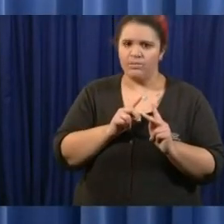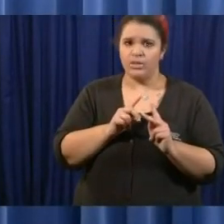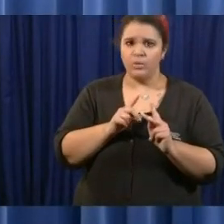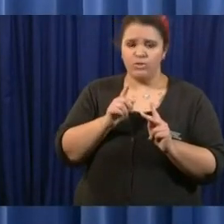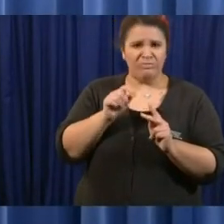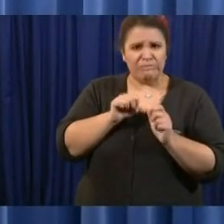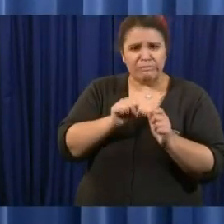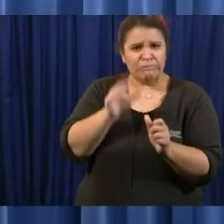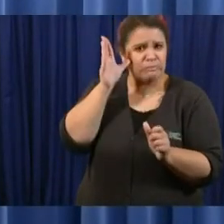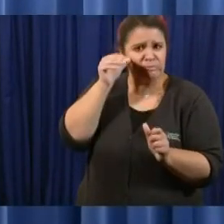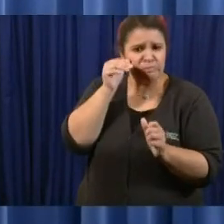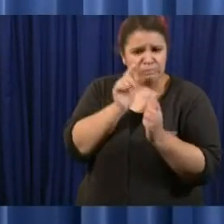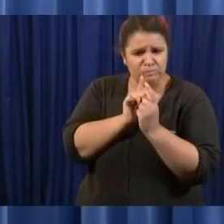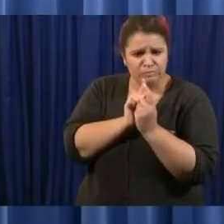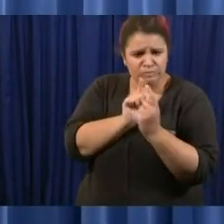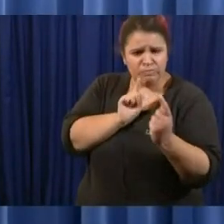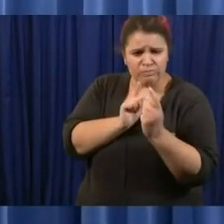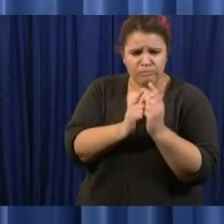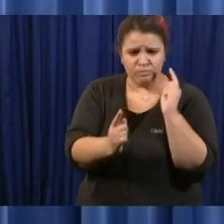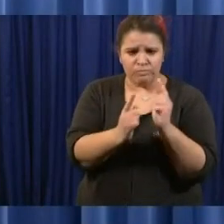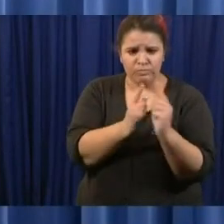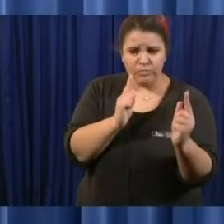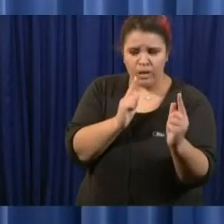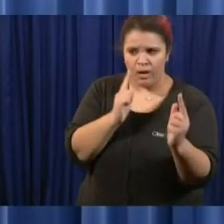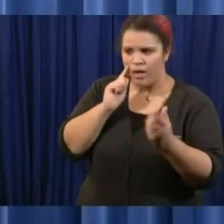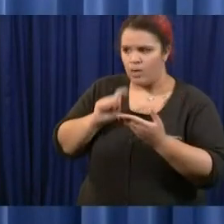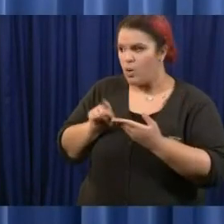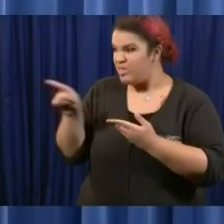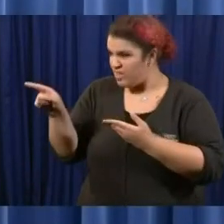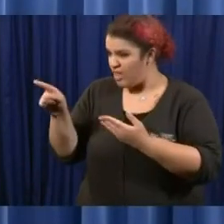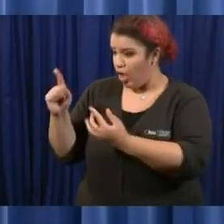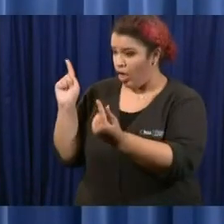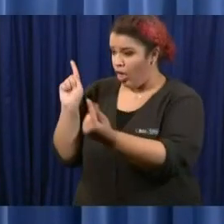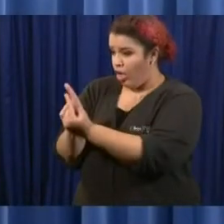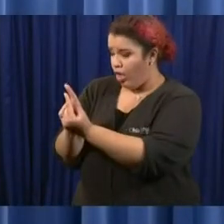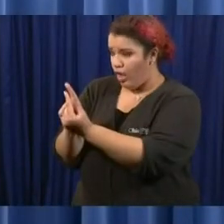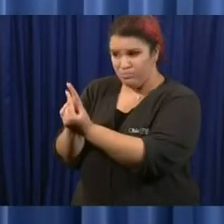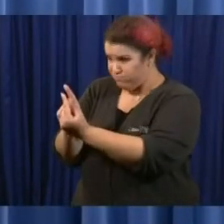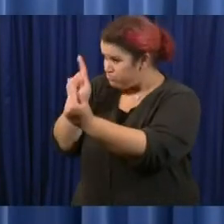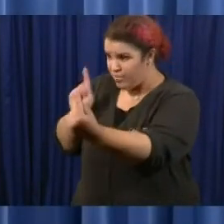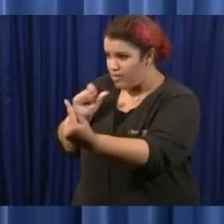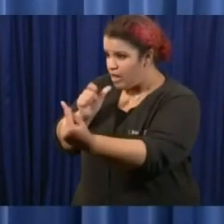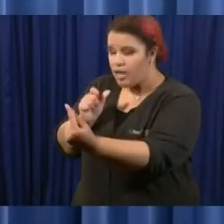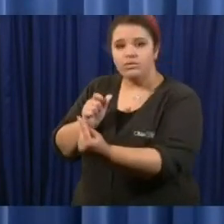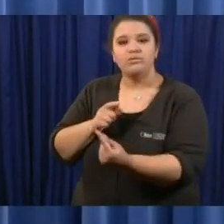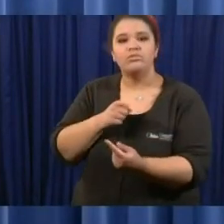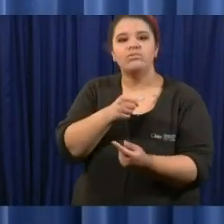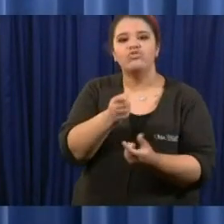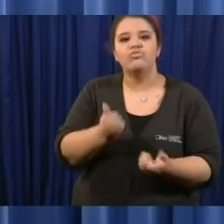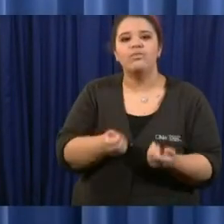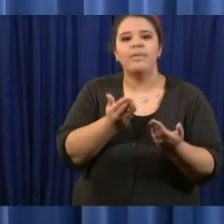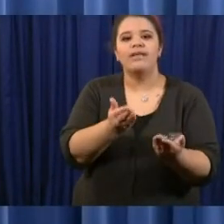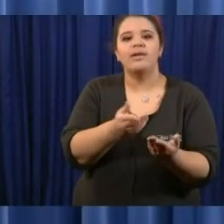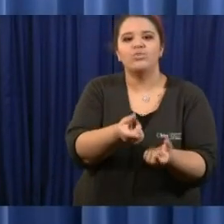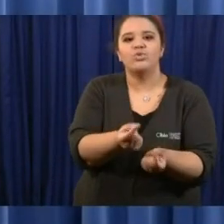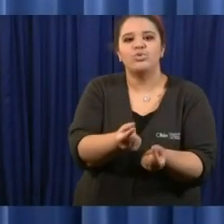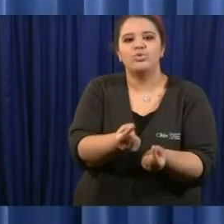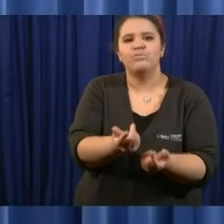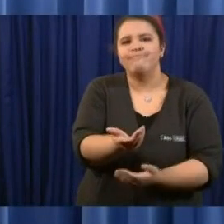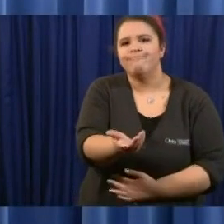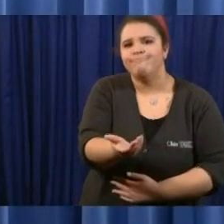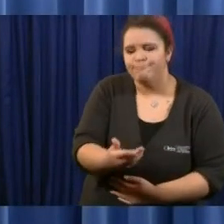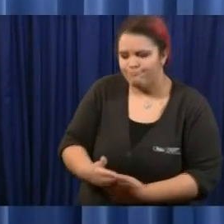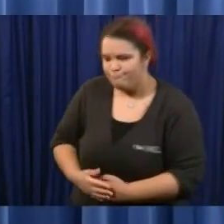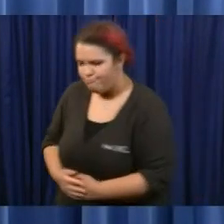do if they see something like that well ben that's a that's a real good question uh